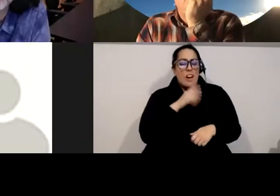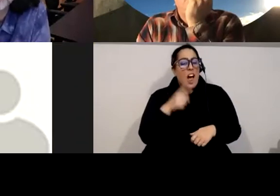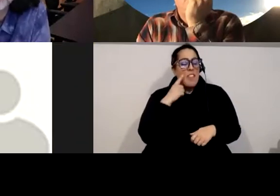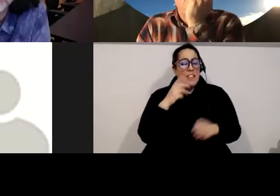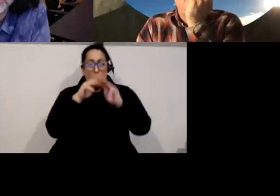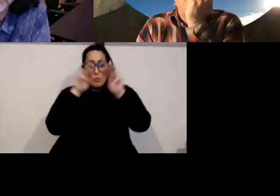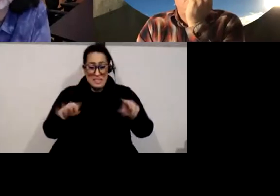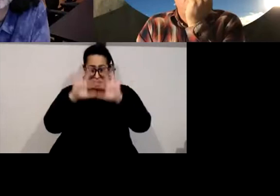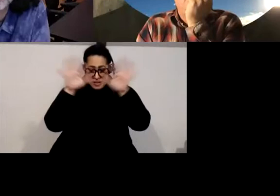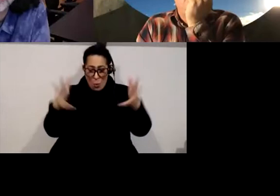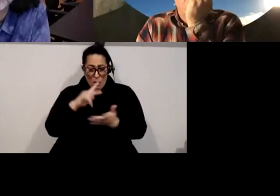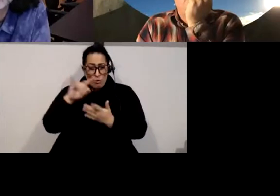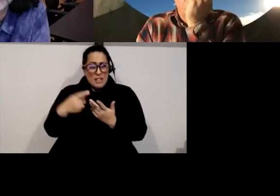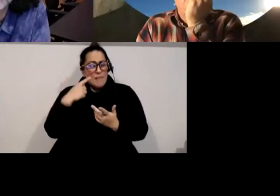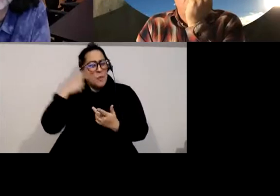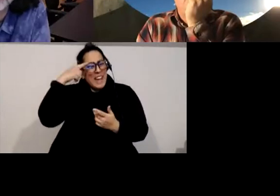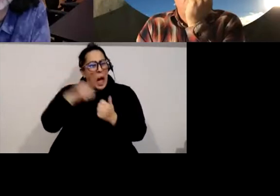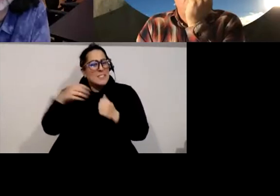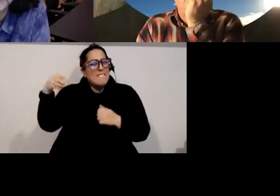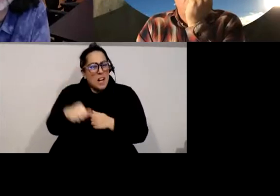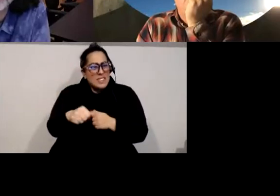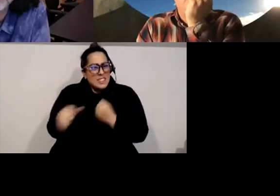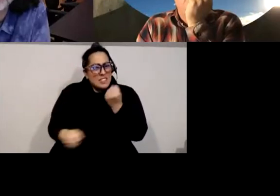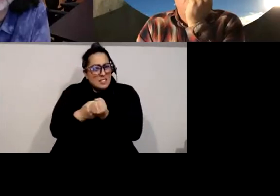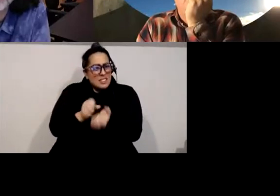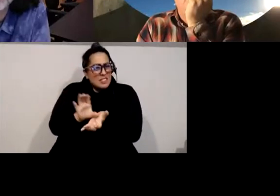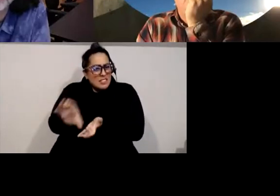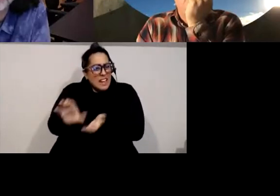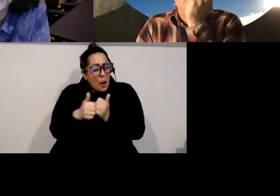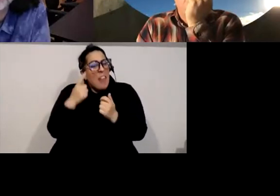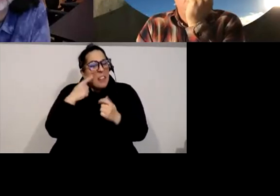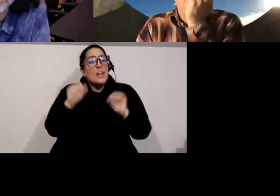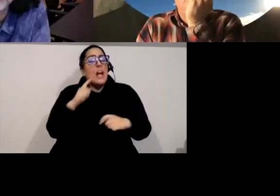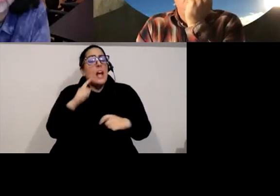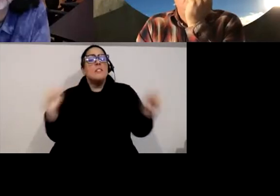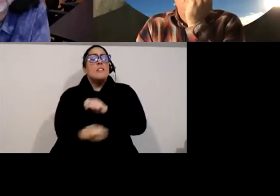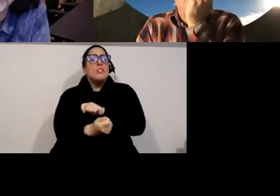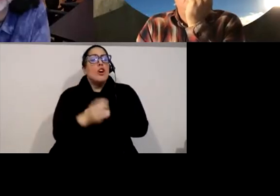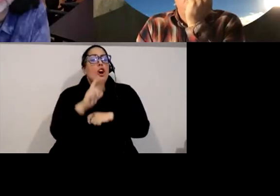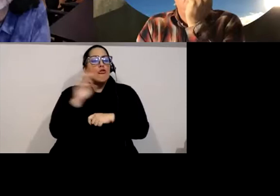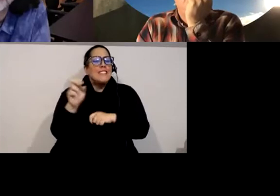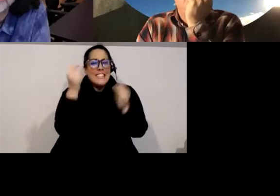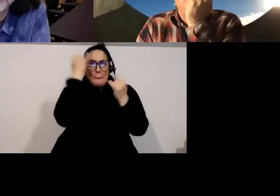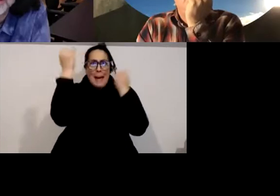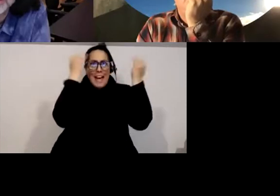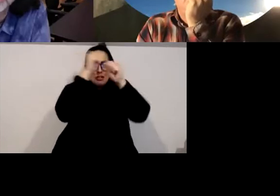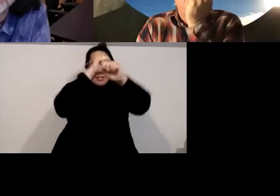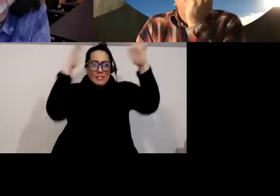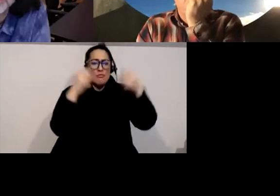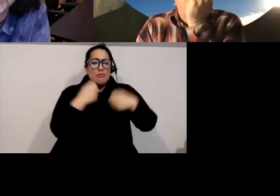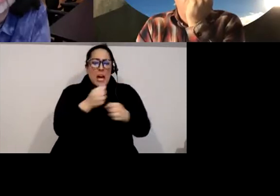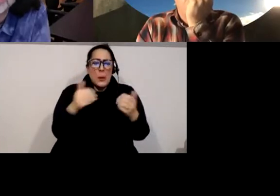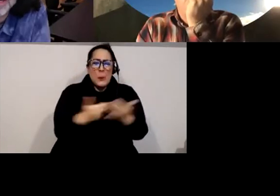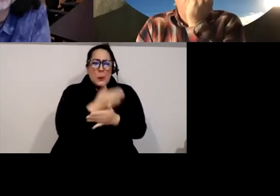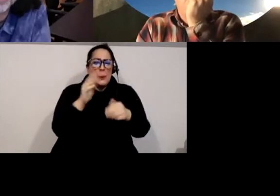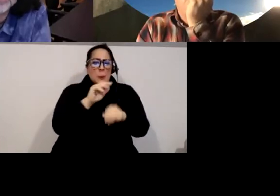and all of that but you know um it can be reimagined i think in some ways right i just